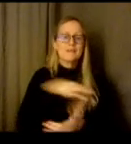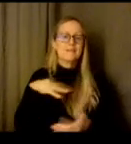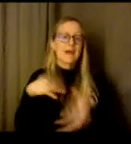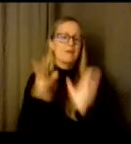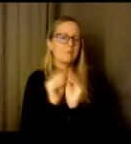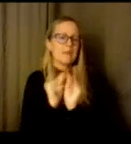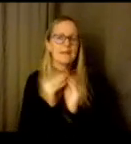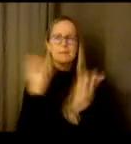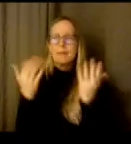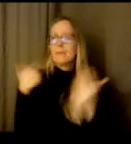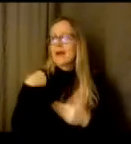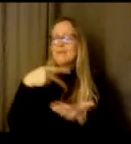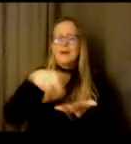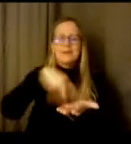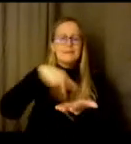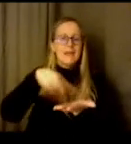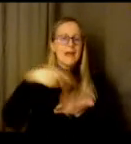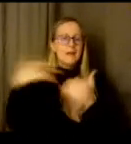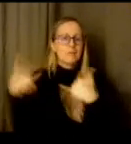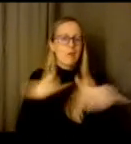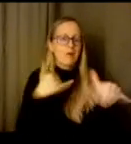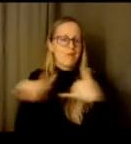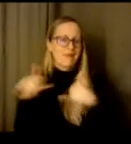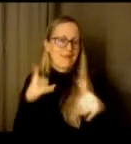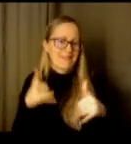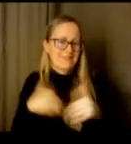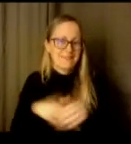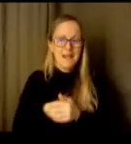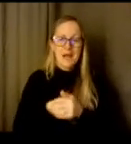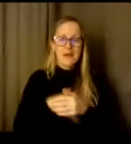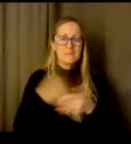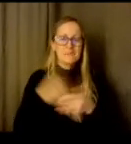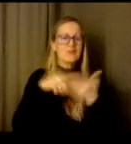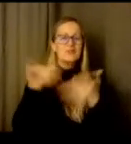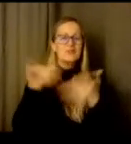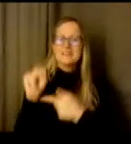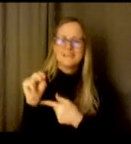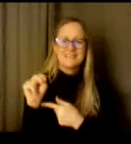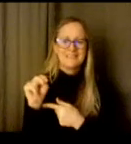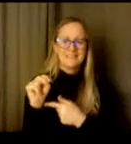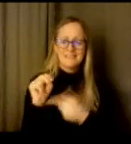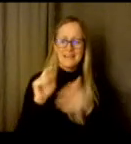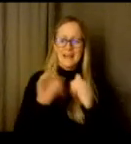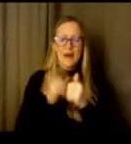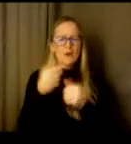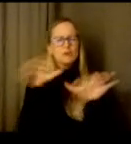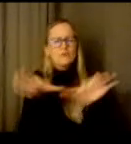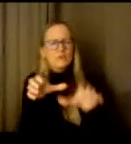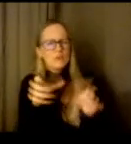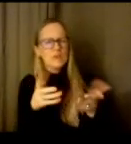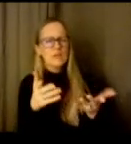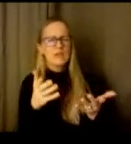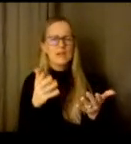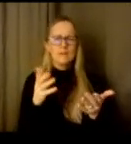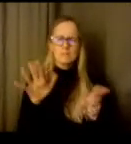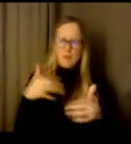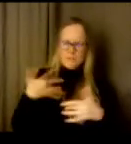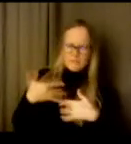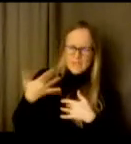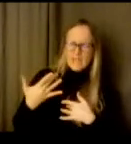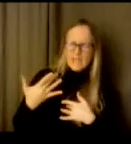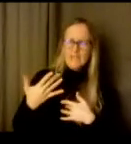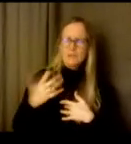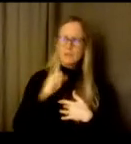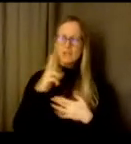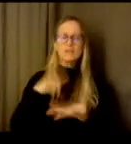um just check-ins uh how are you doing how can we support you uh things like that